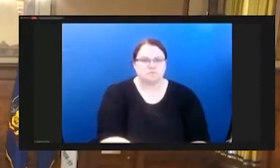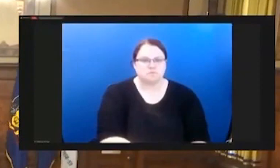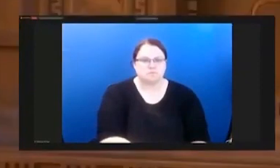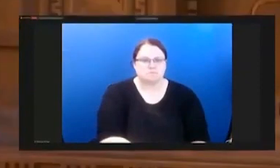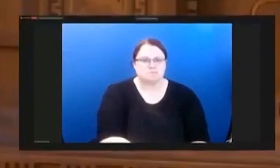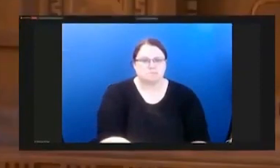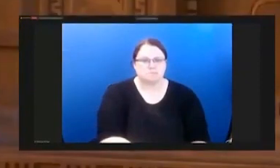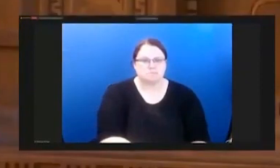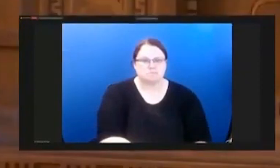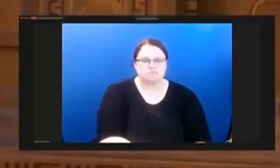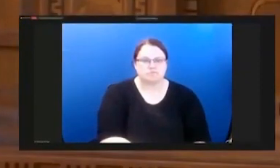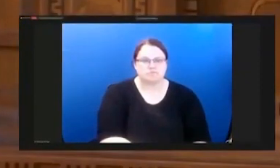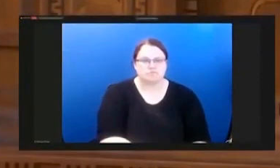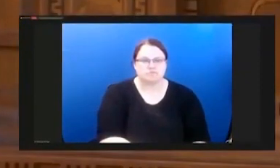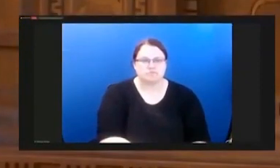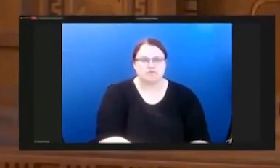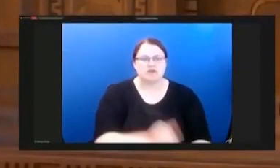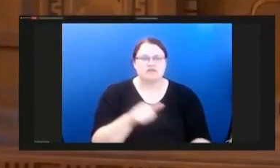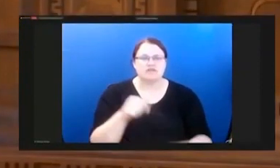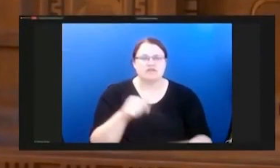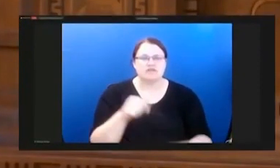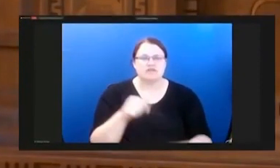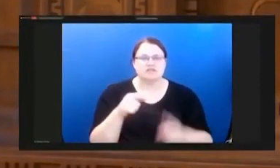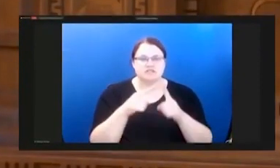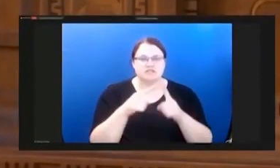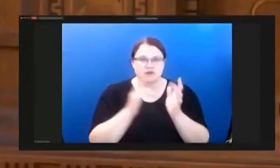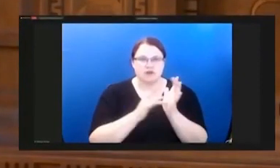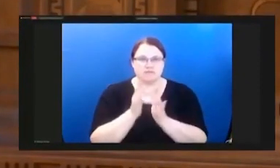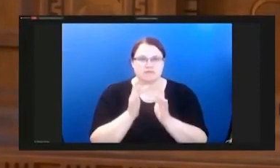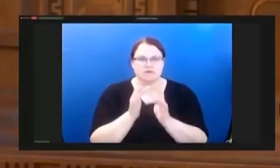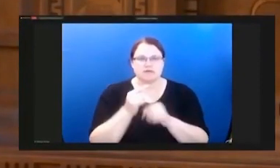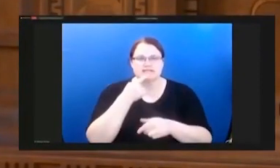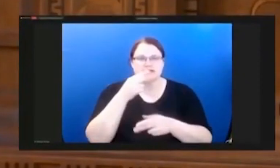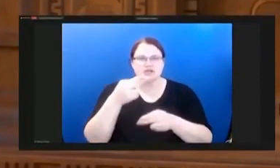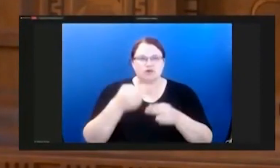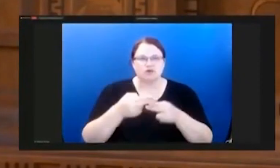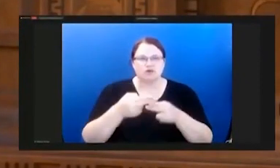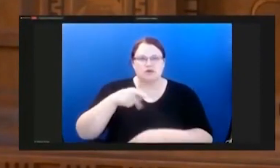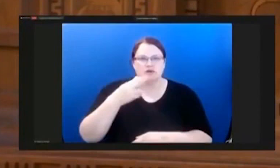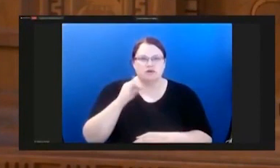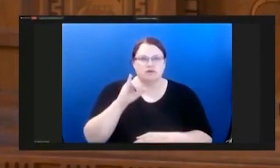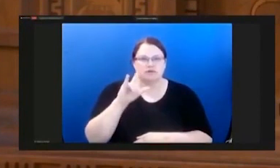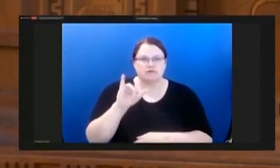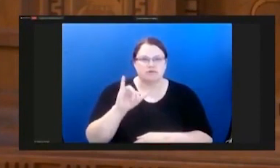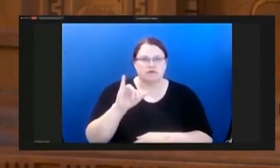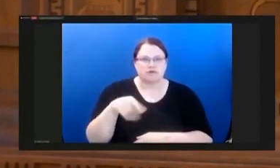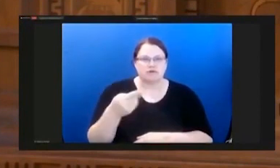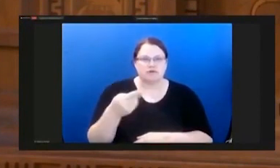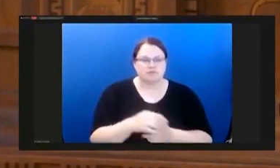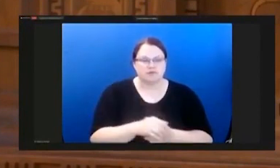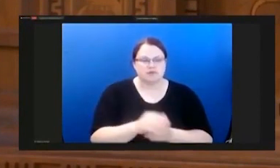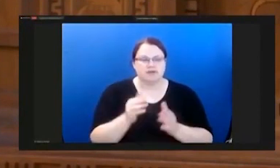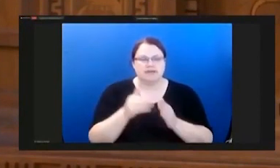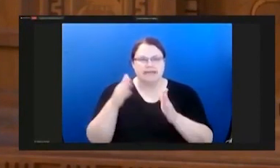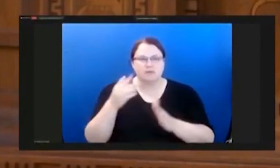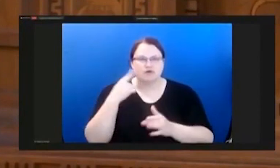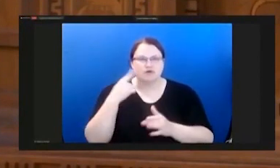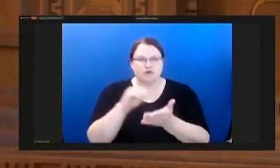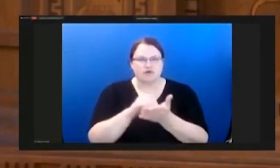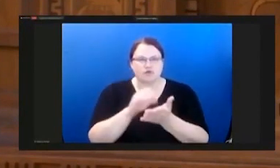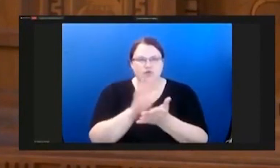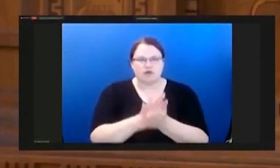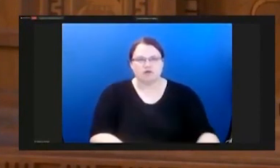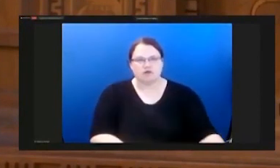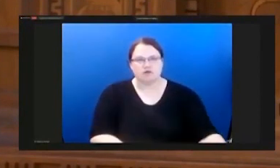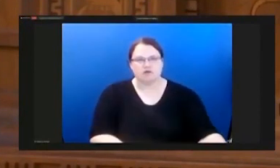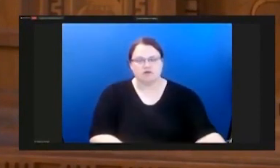This is from God's Word. Proverbs. Please state your name and... My name is Philip York. with... In Neighborhood for the Record. Thank you. Trafford, PA.